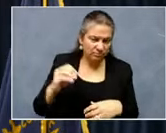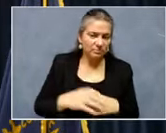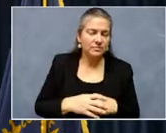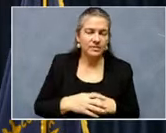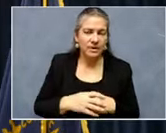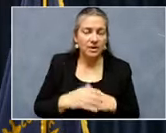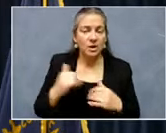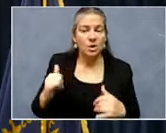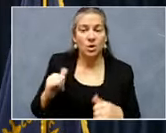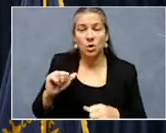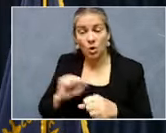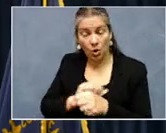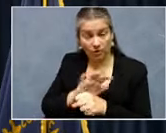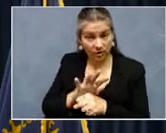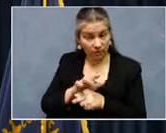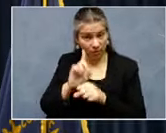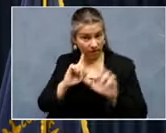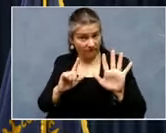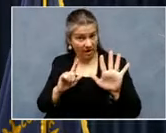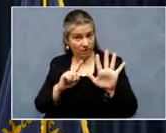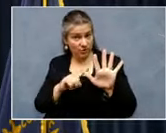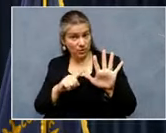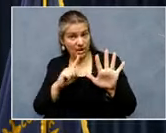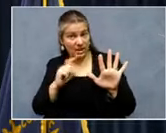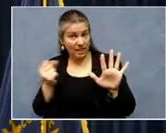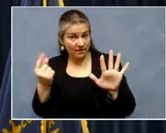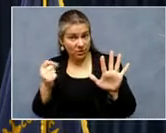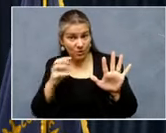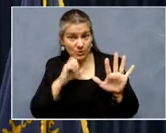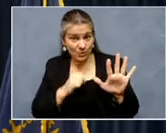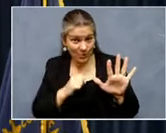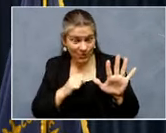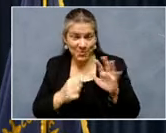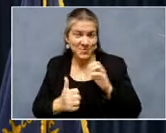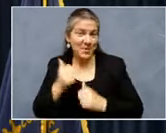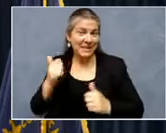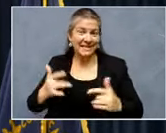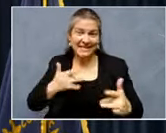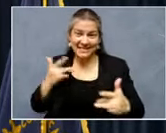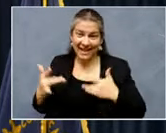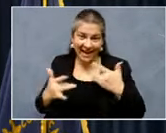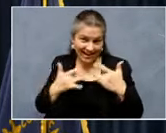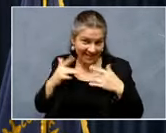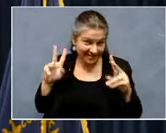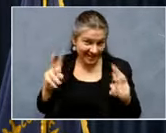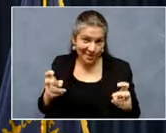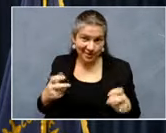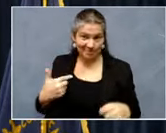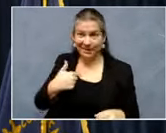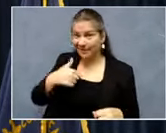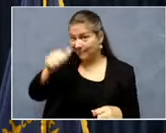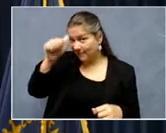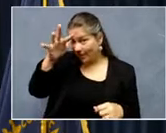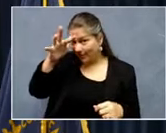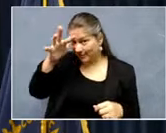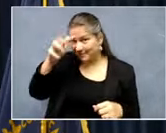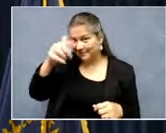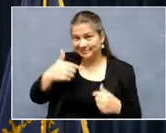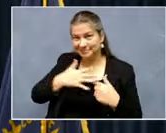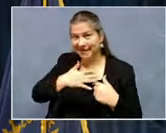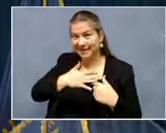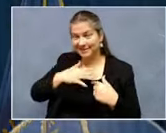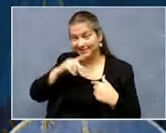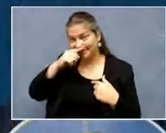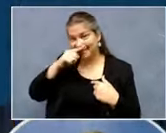5 to 11-year-olds. One of the most exciting topics to me, a dad of an 11-year-old. I've been